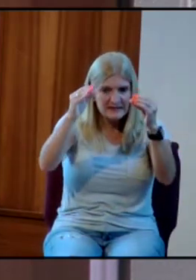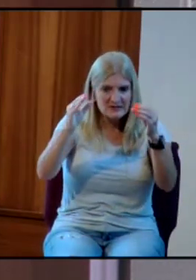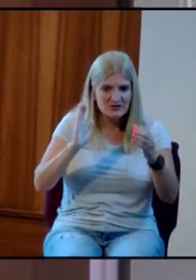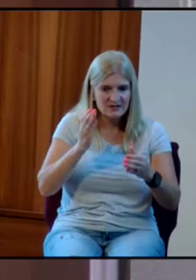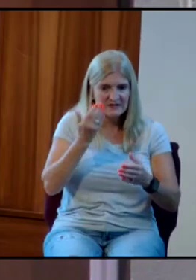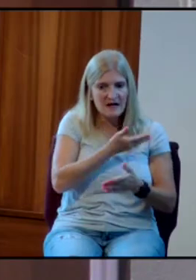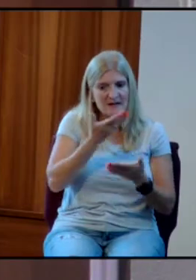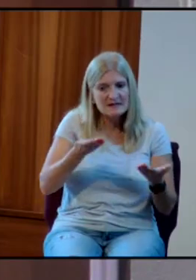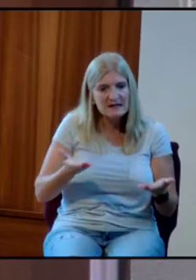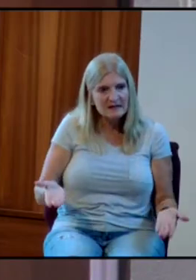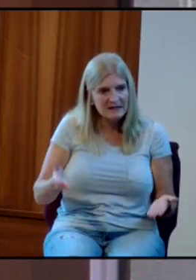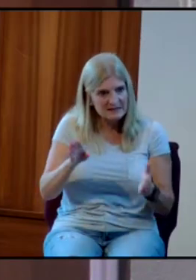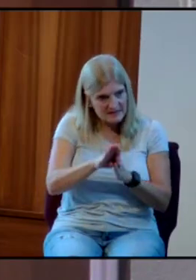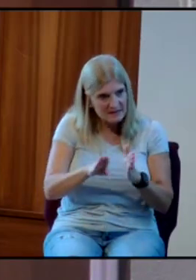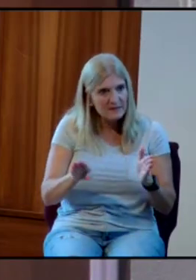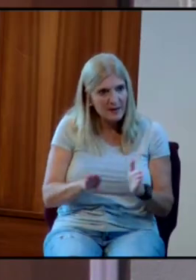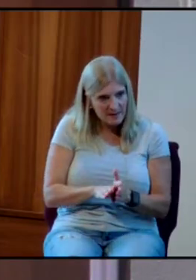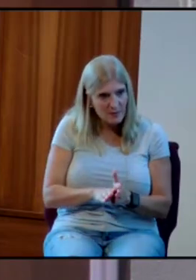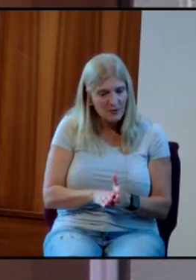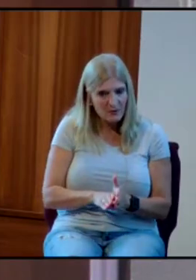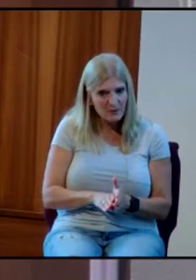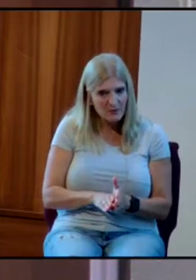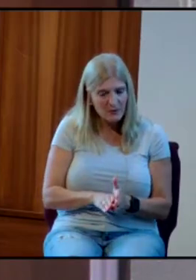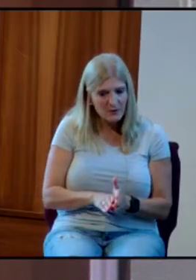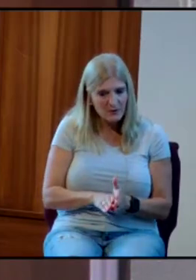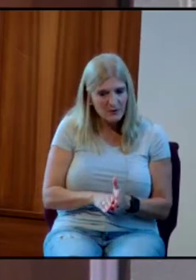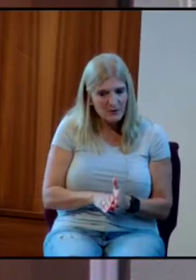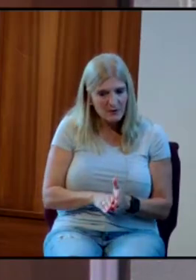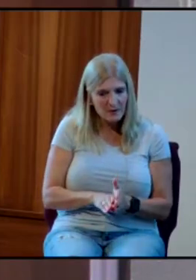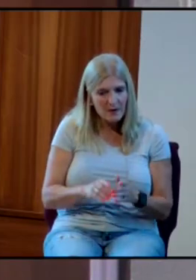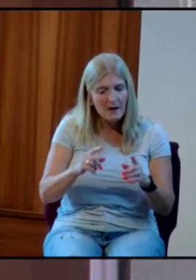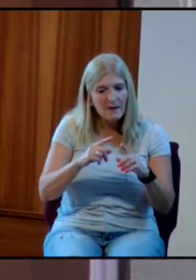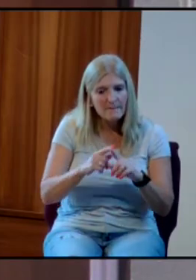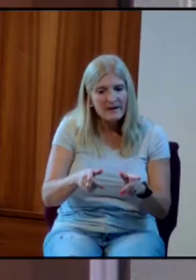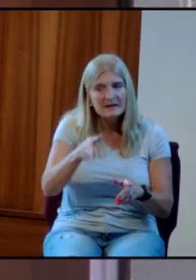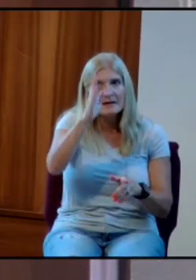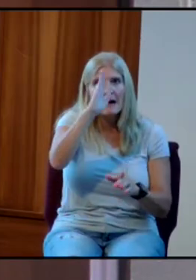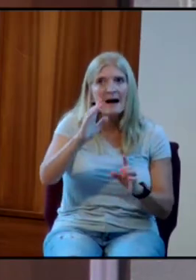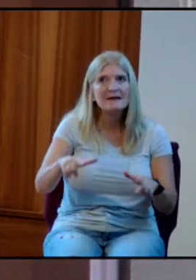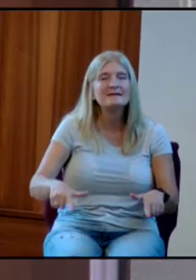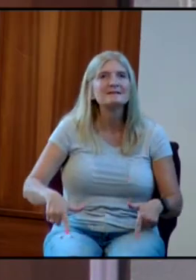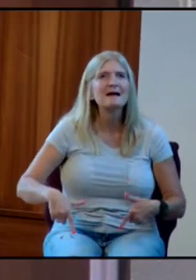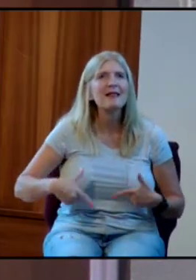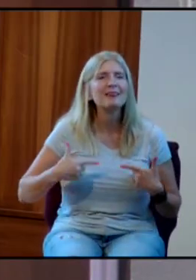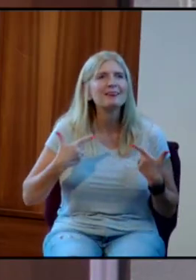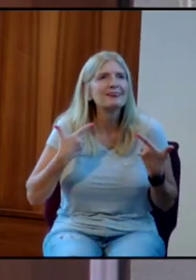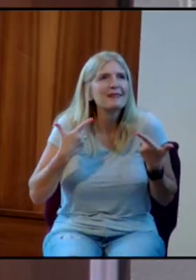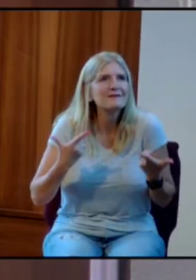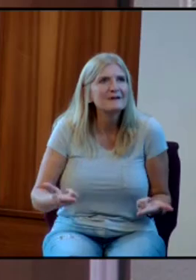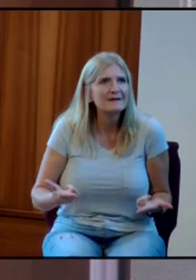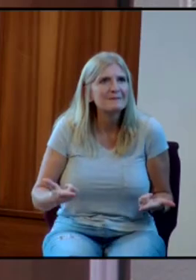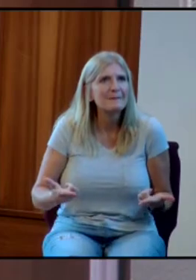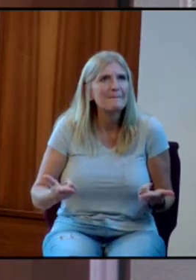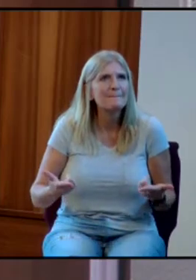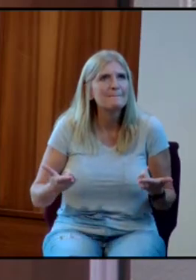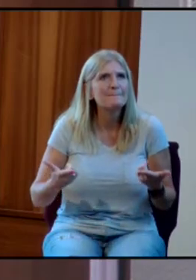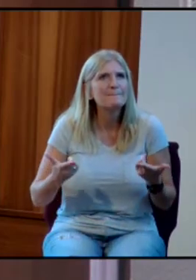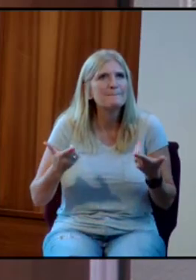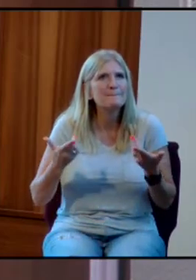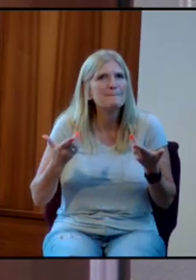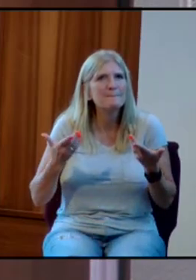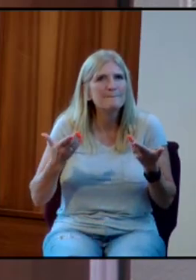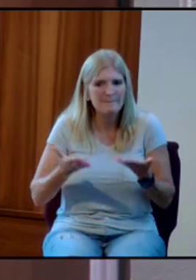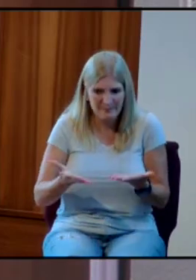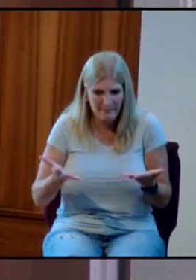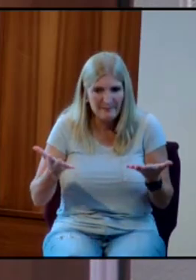But he also is a living being. And through the person of the Holy Spirit, he goes